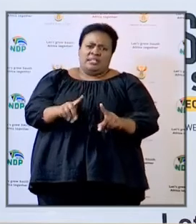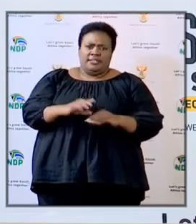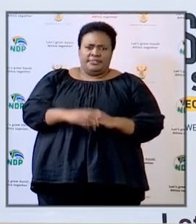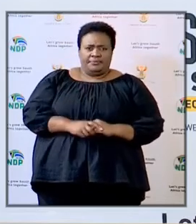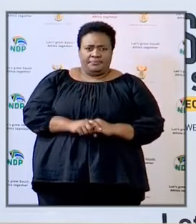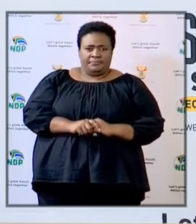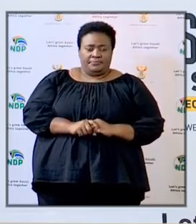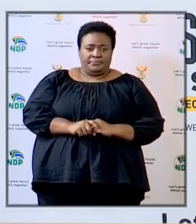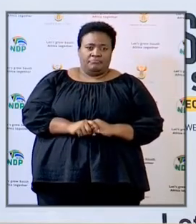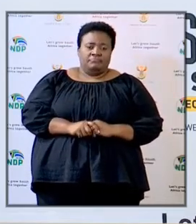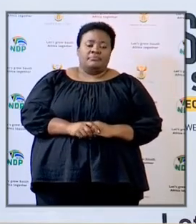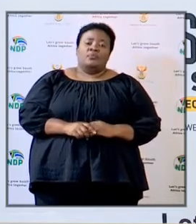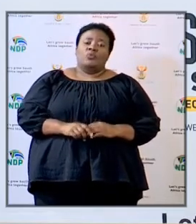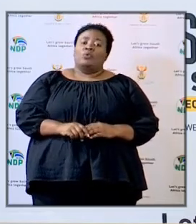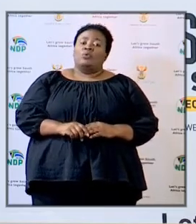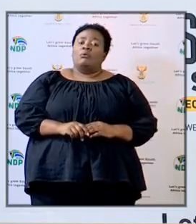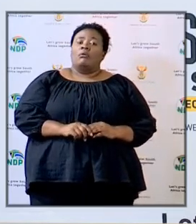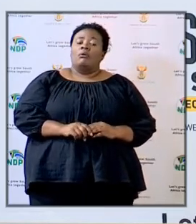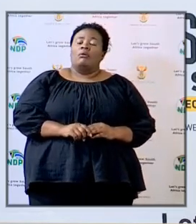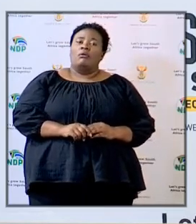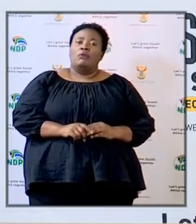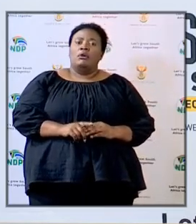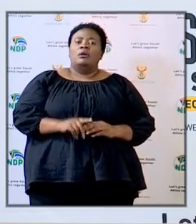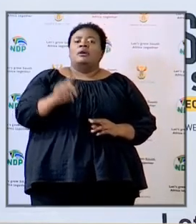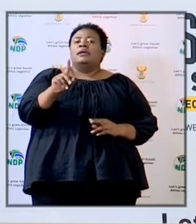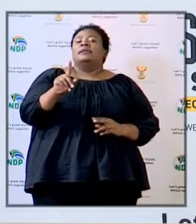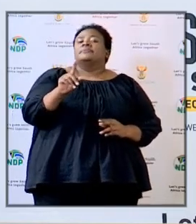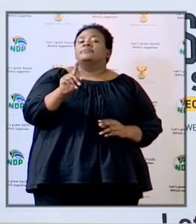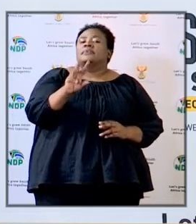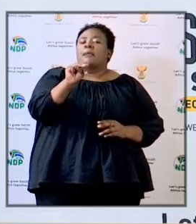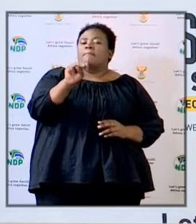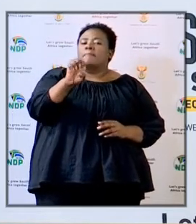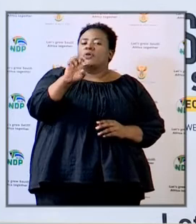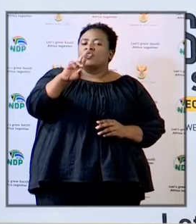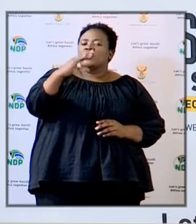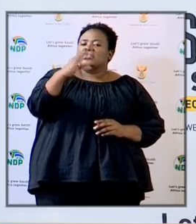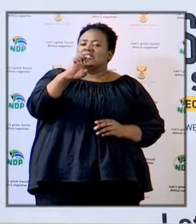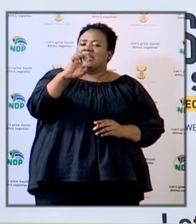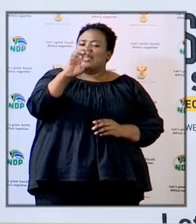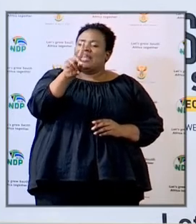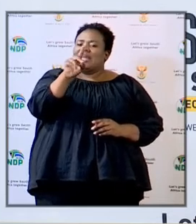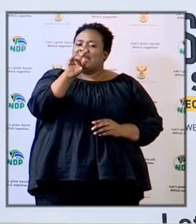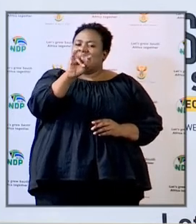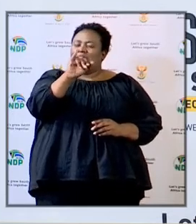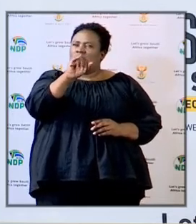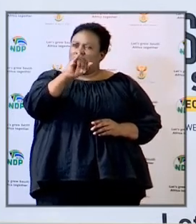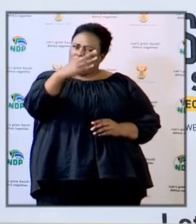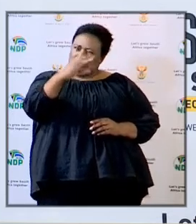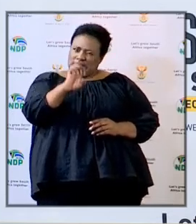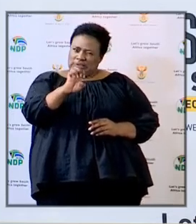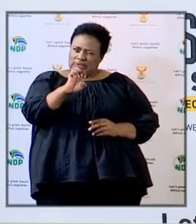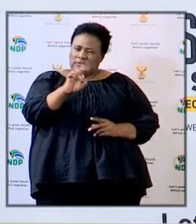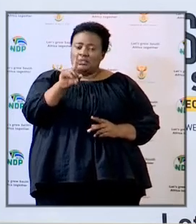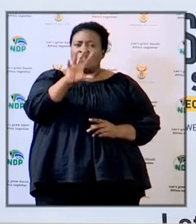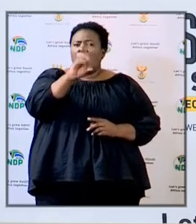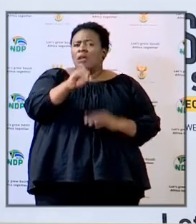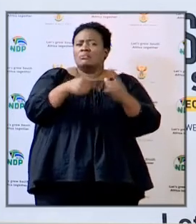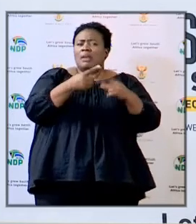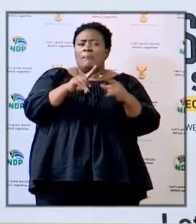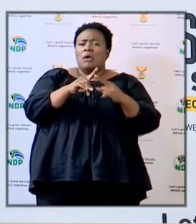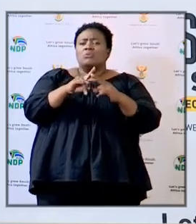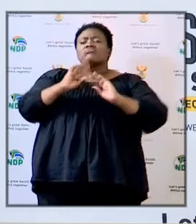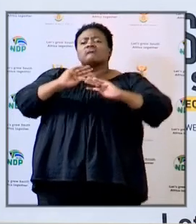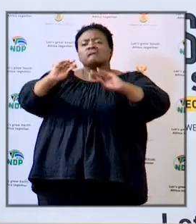minister yes I did respond we welcome that we had not thought that we